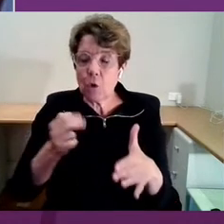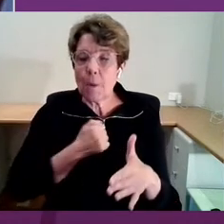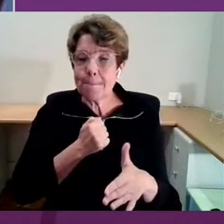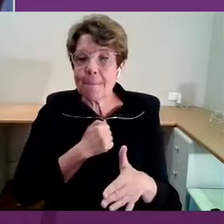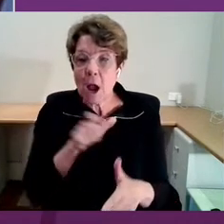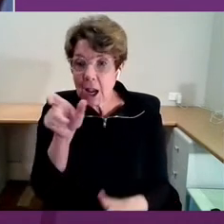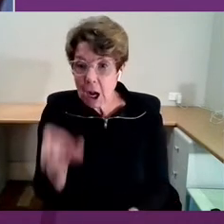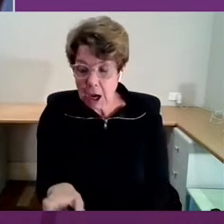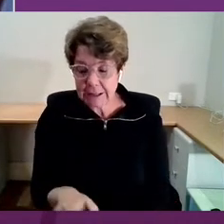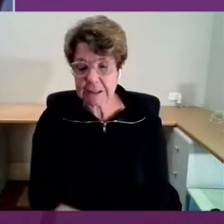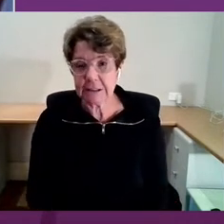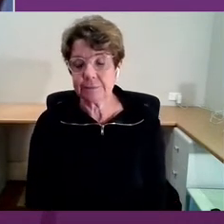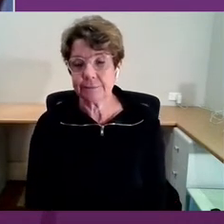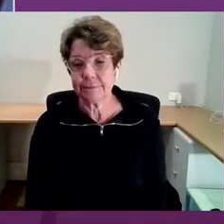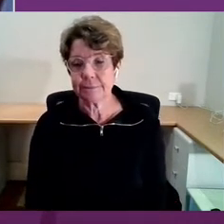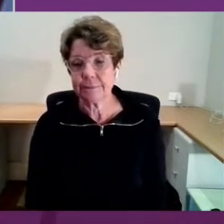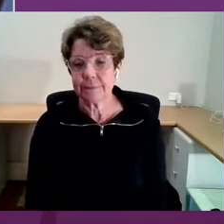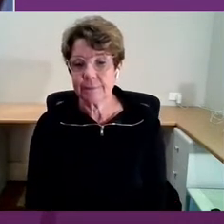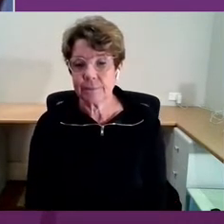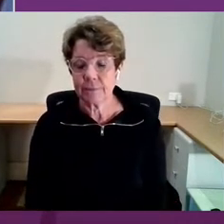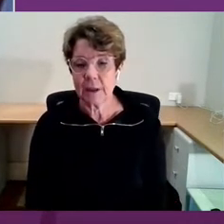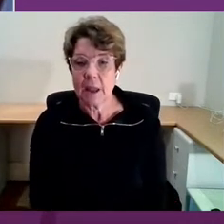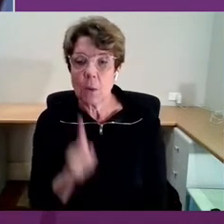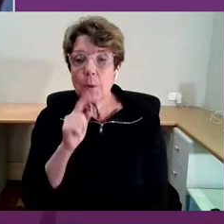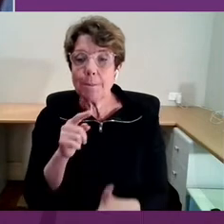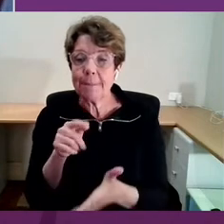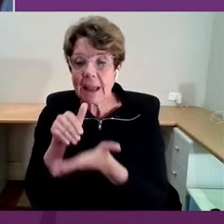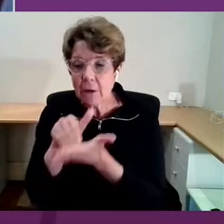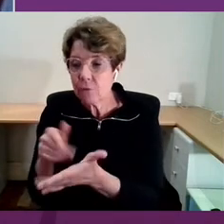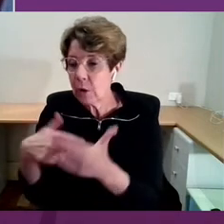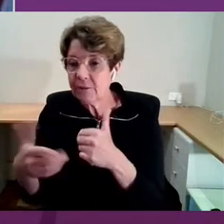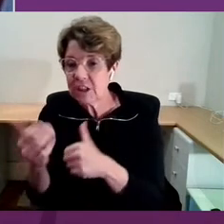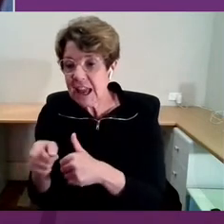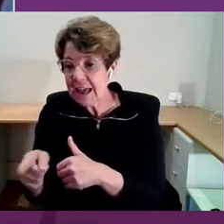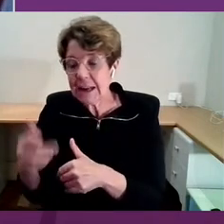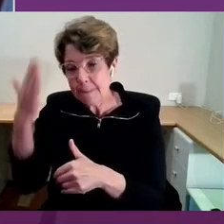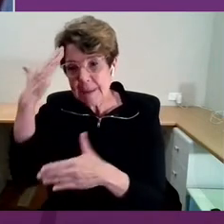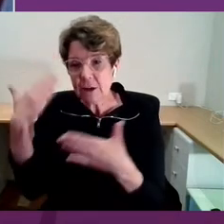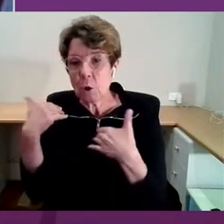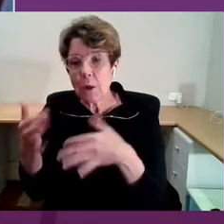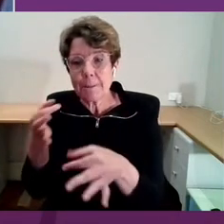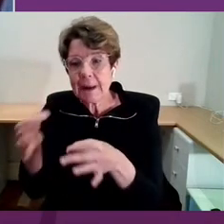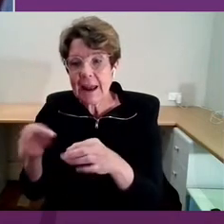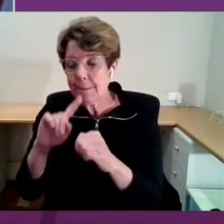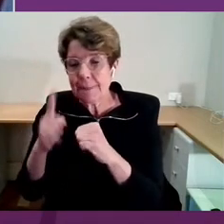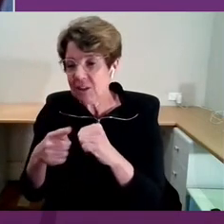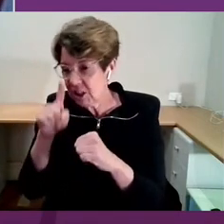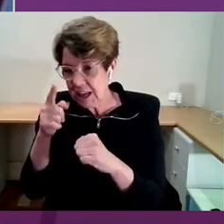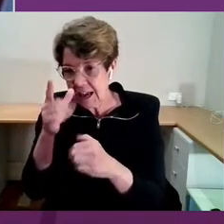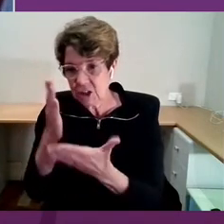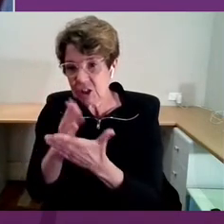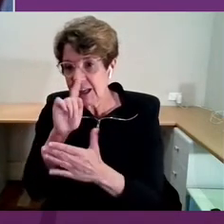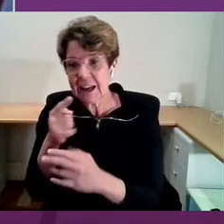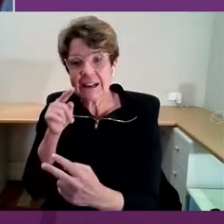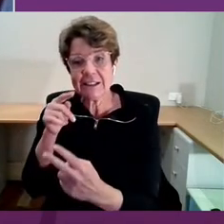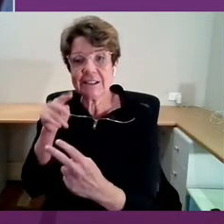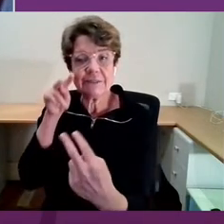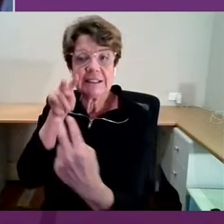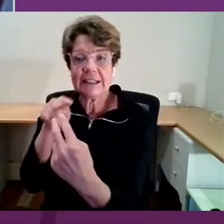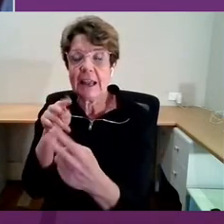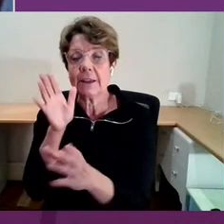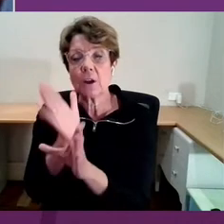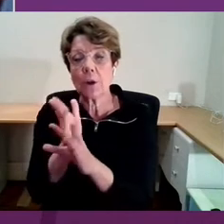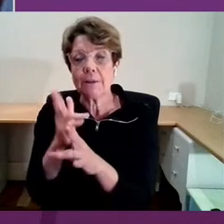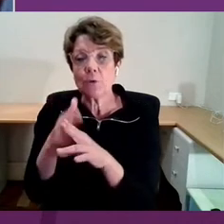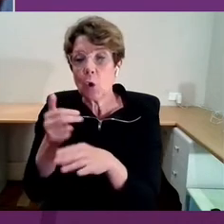certainly it would be helpful if she had a mental health plan, but she can't get in to see a psychologist for six months. So what